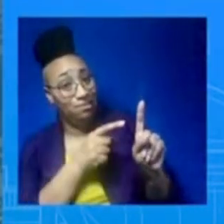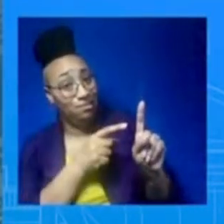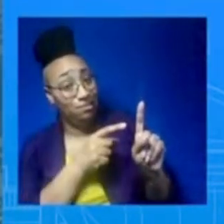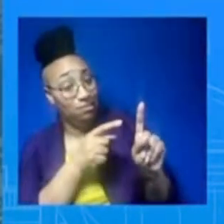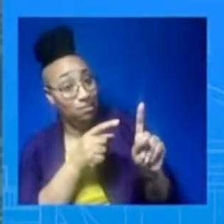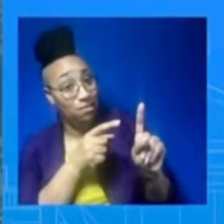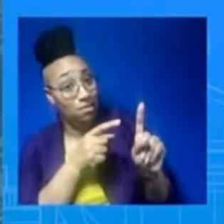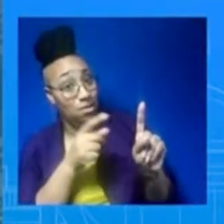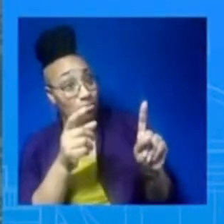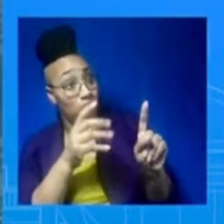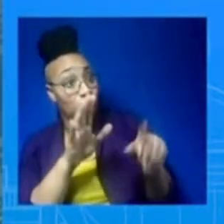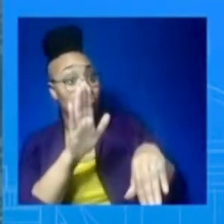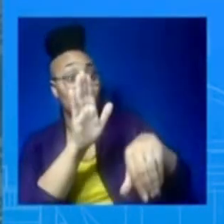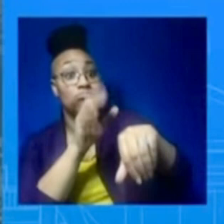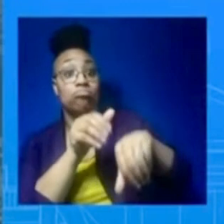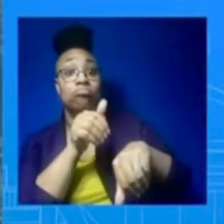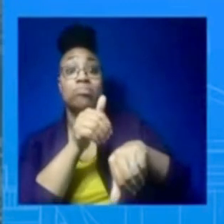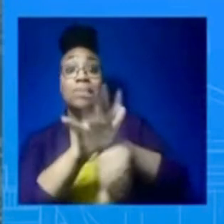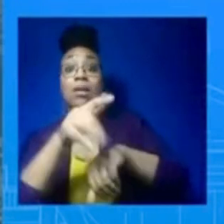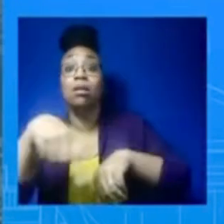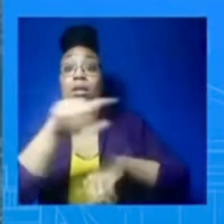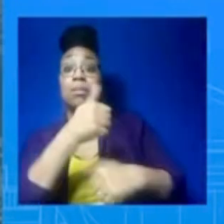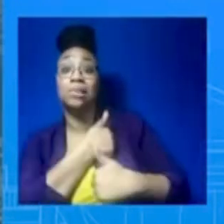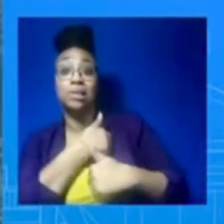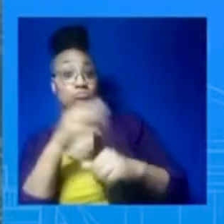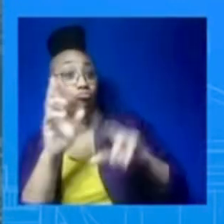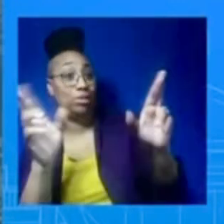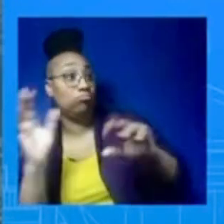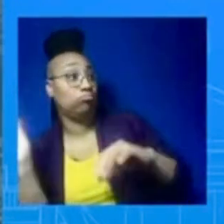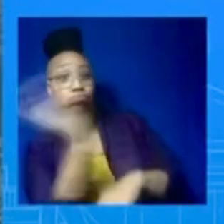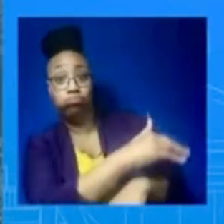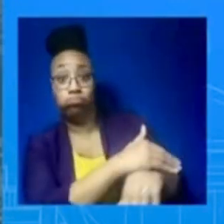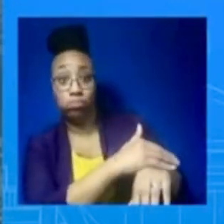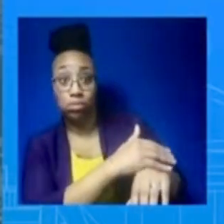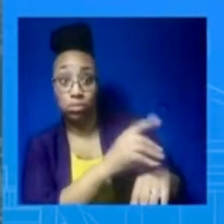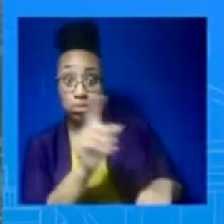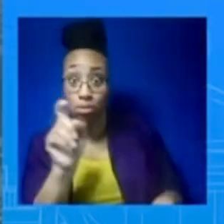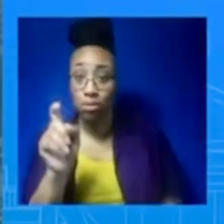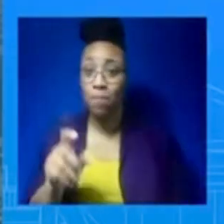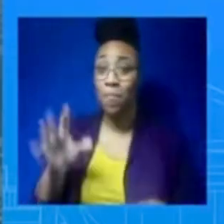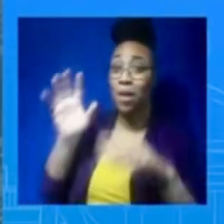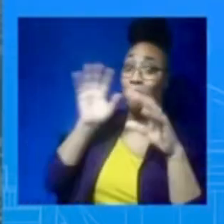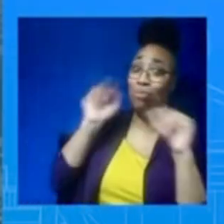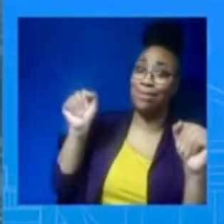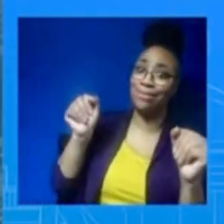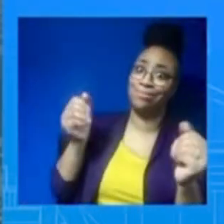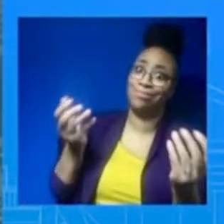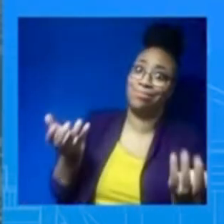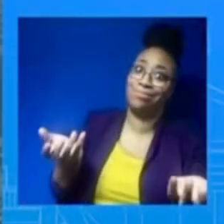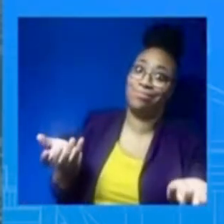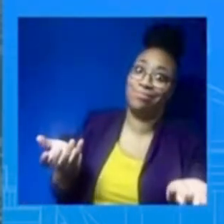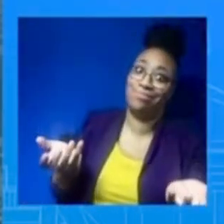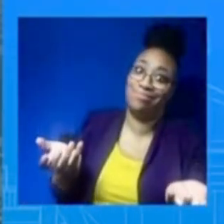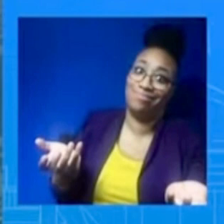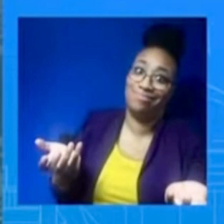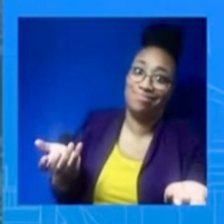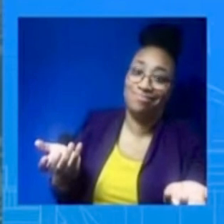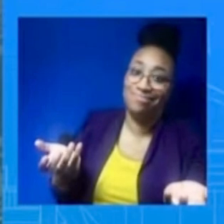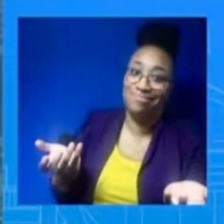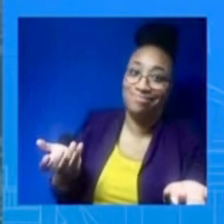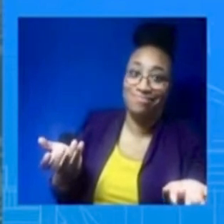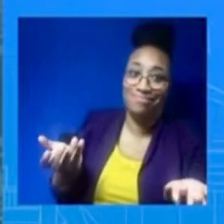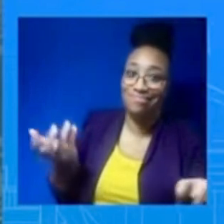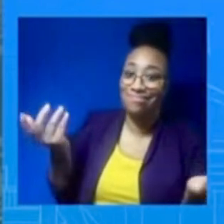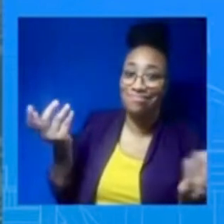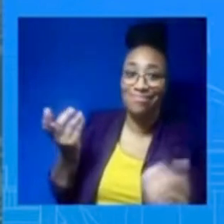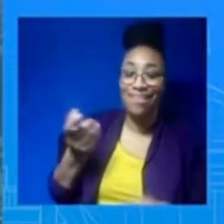don't have anything to add from what the President said. I'll just tell you that we remain in constant communication with the Ukrainians about what their needs are. And those needs have